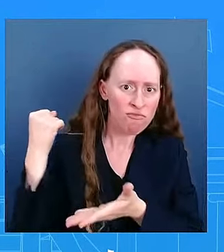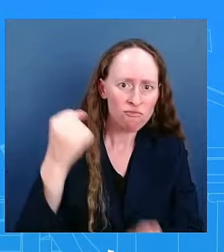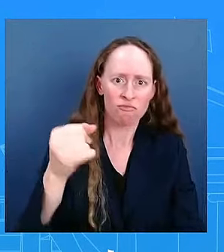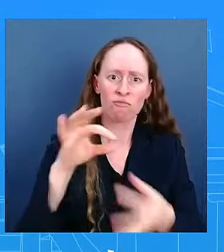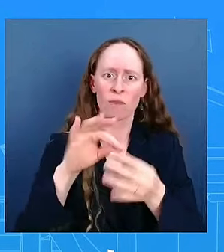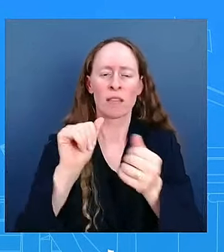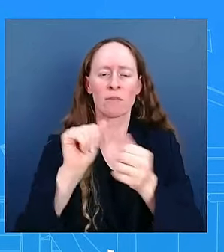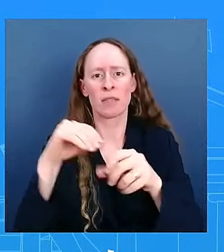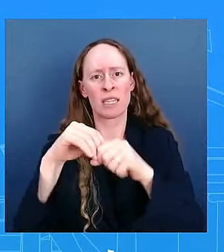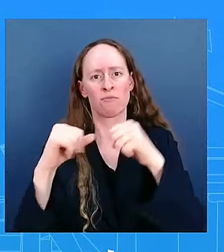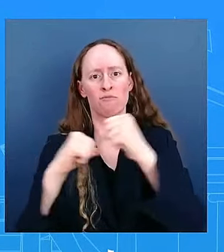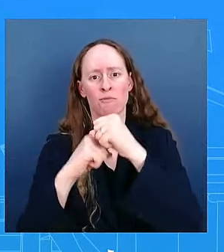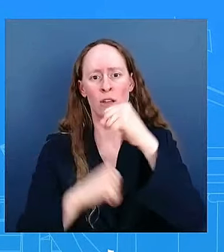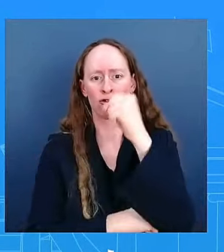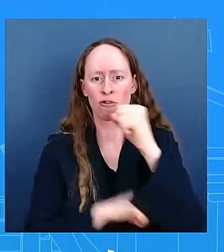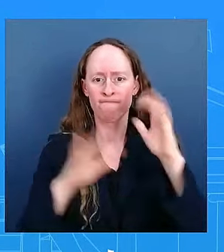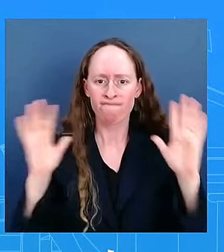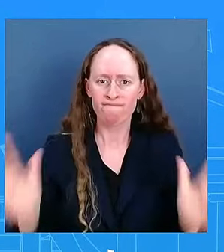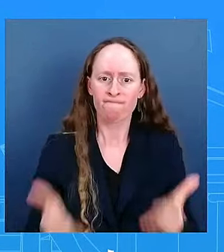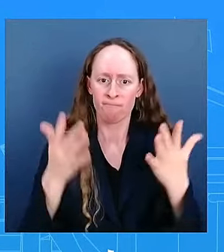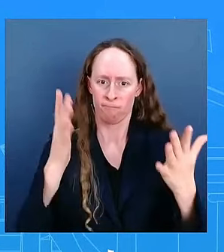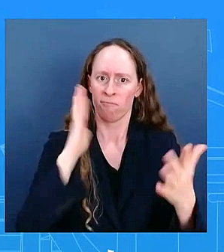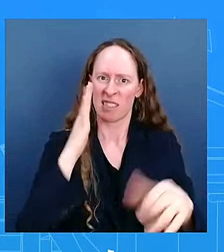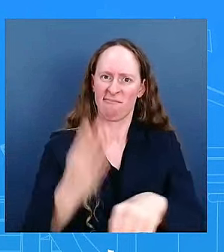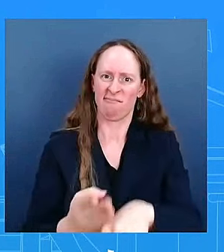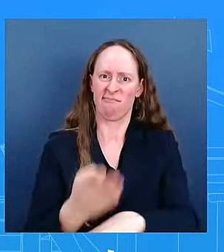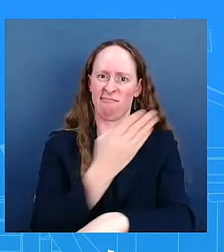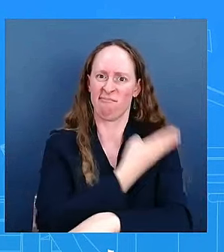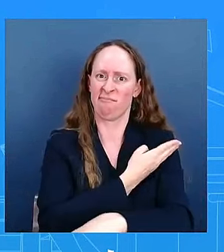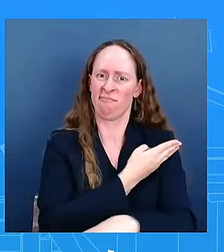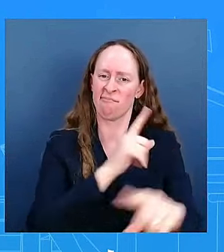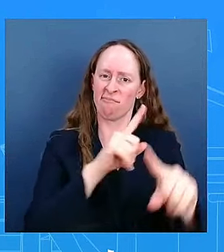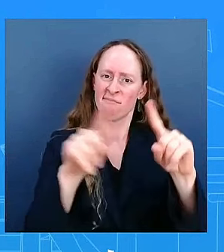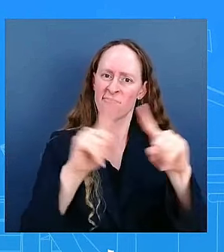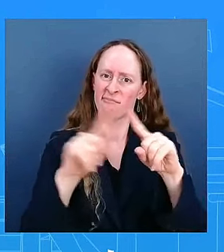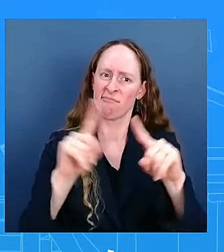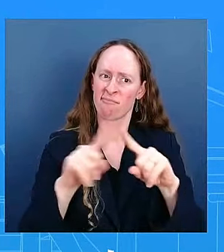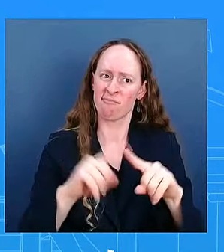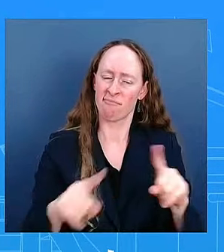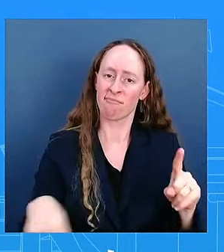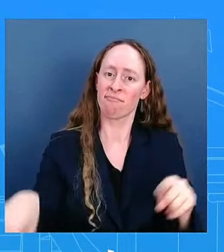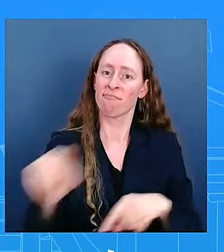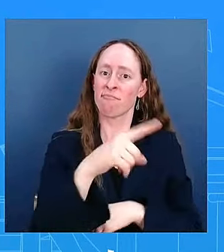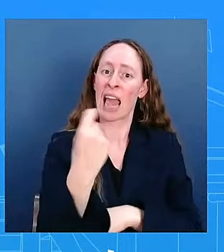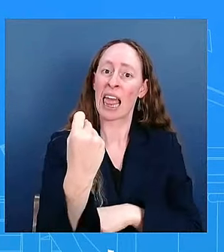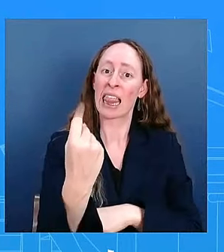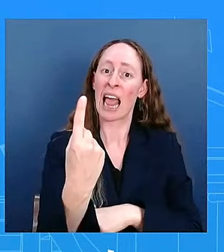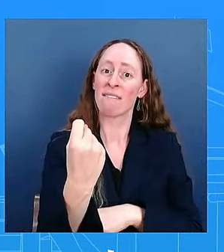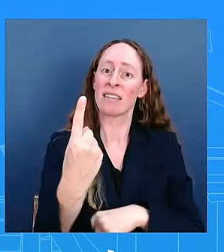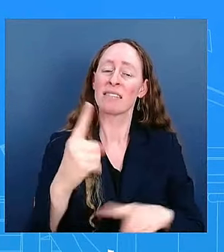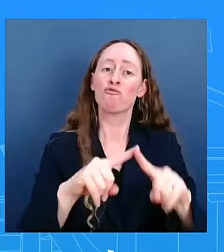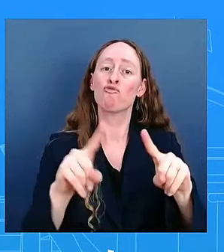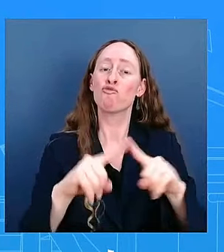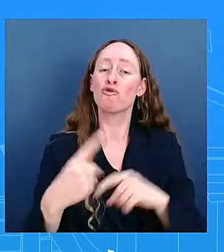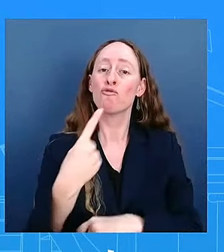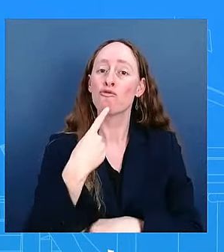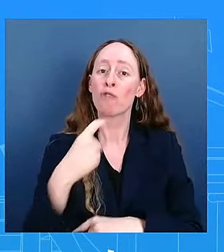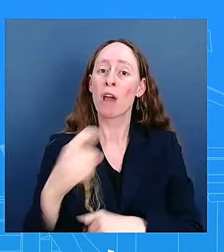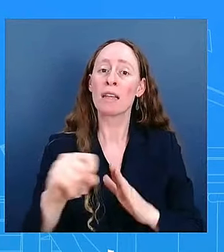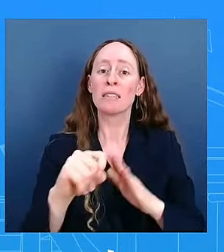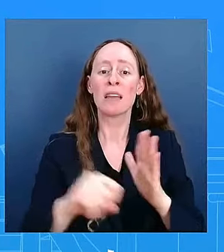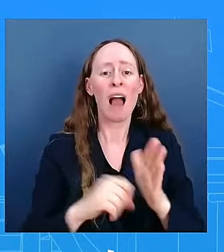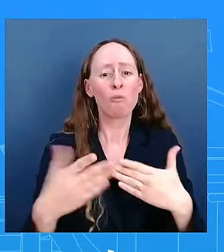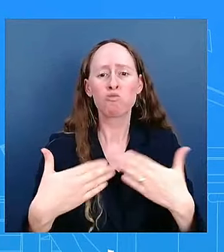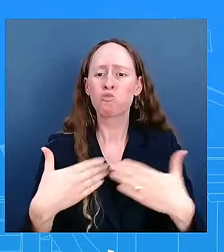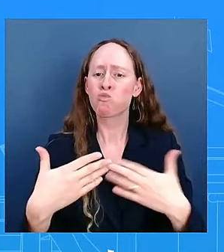this is what the president cares about to deliver for all americans uh and so that was uh an event that that was a great event